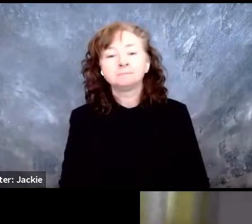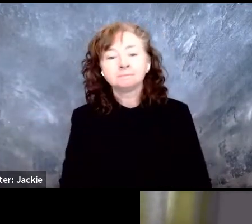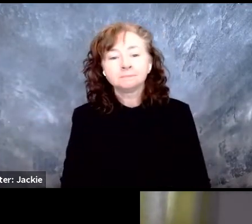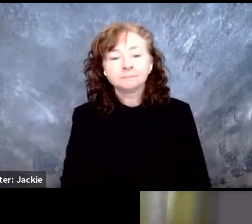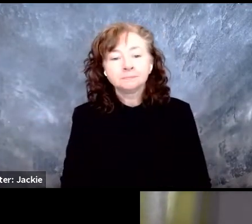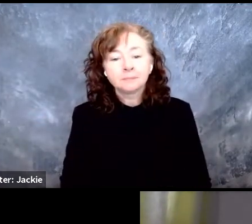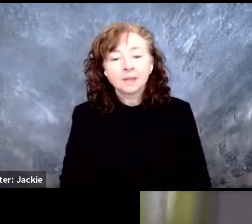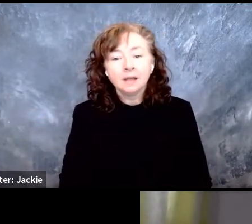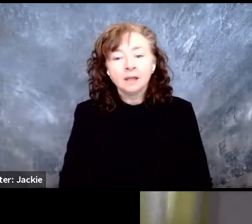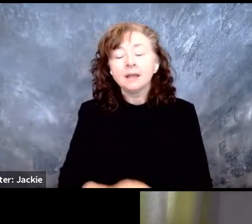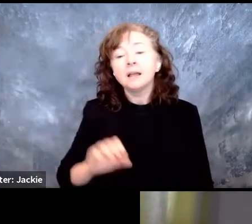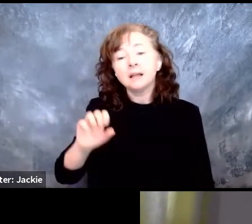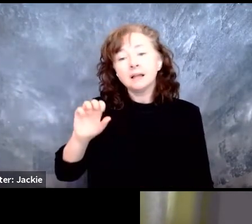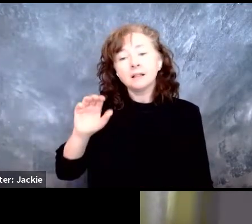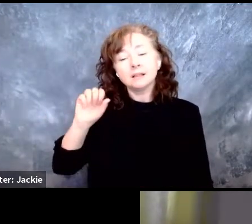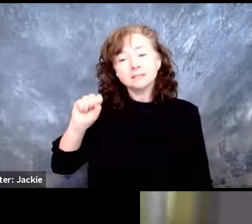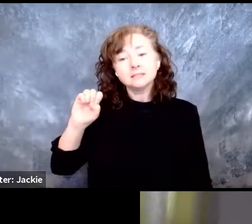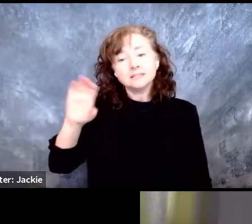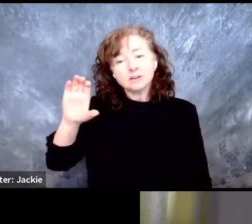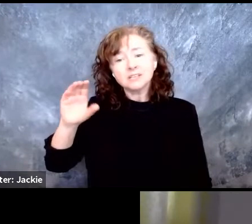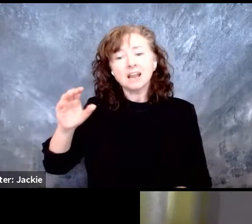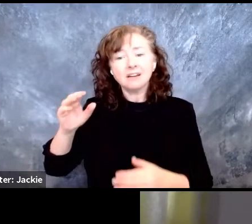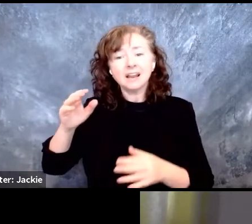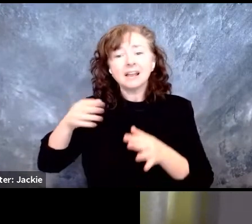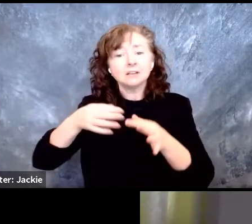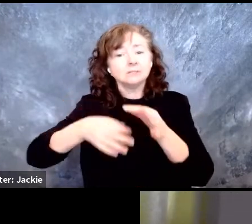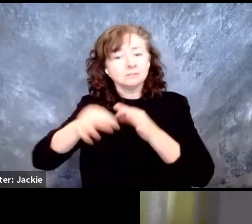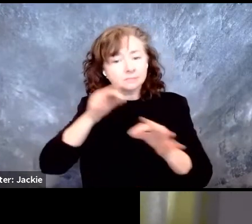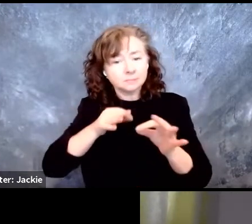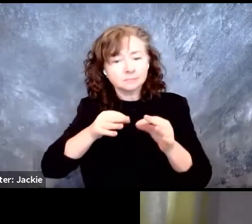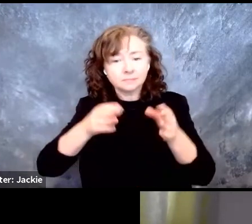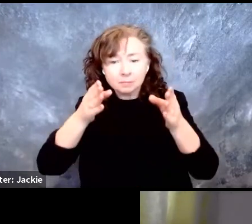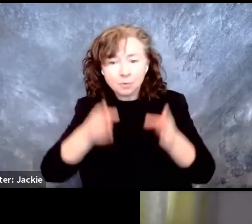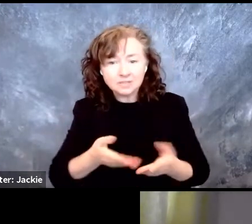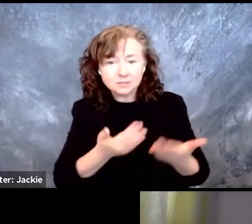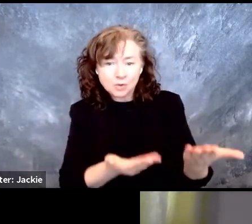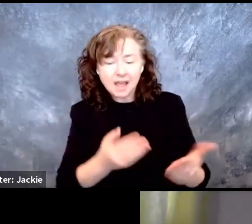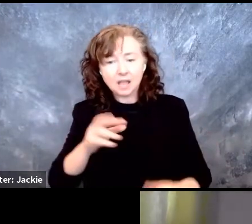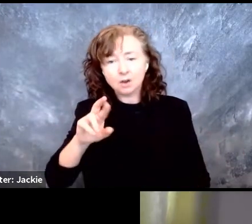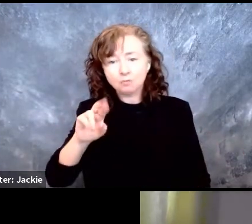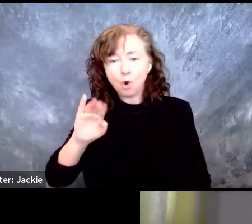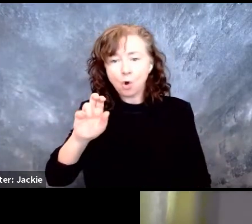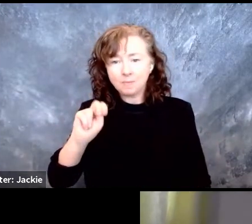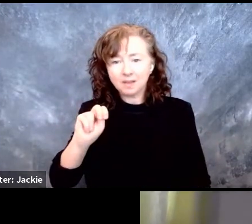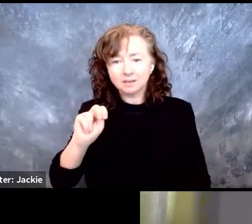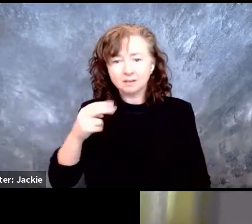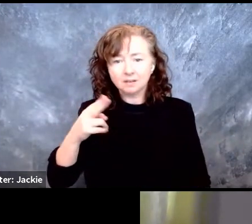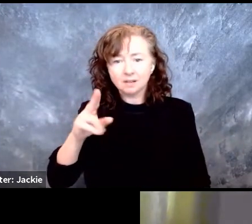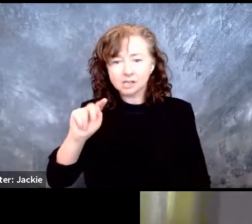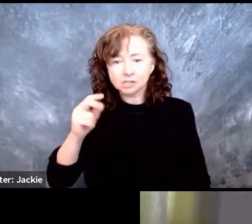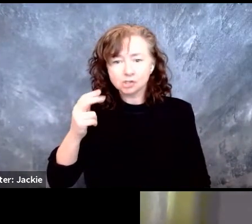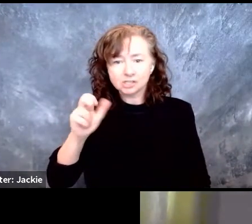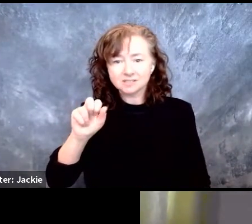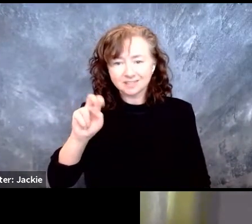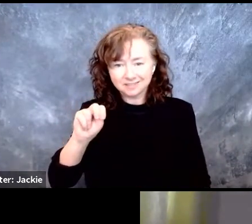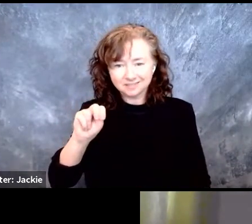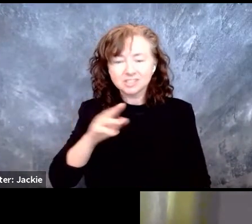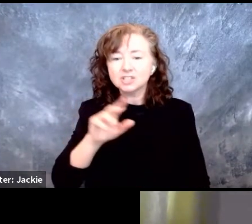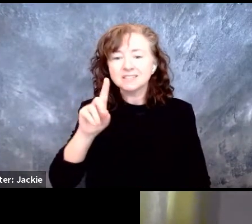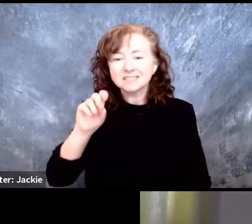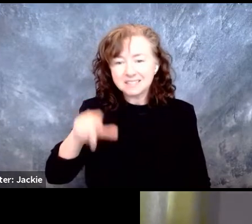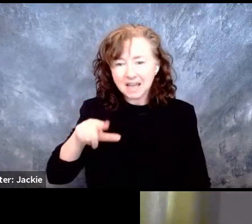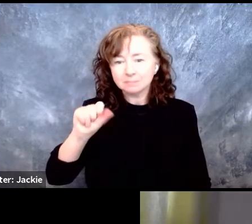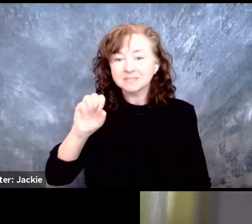Secretary Buttigieg sent with today Robin Hutchison, who serves as his secretary, his deputy assistant